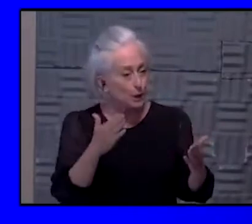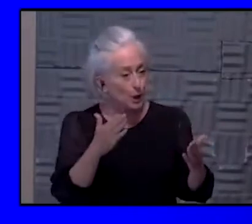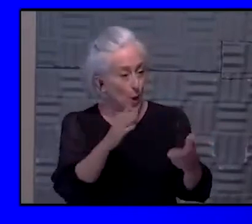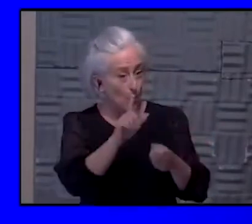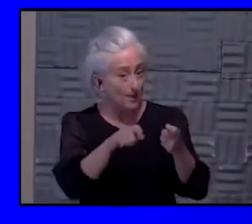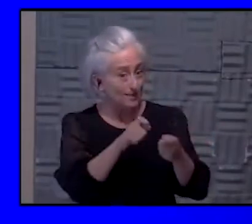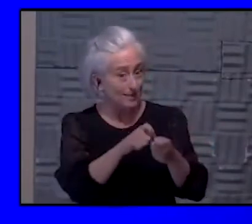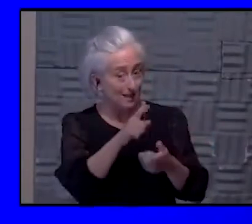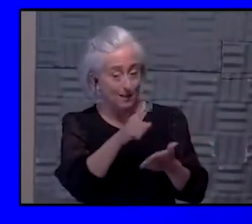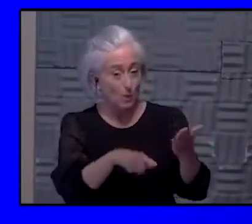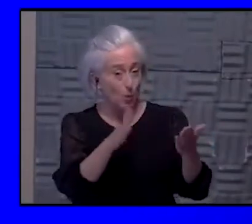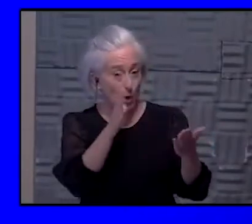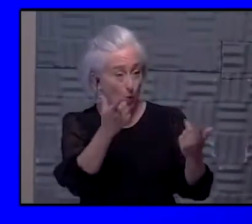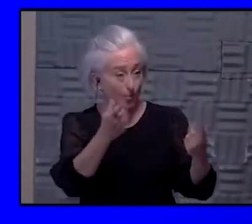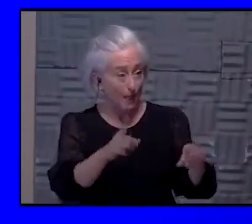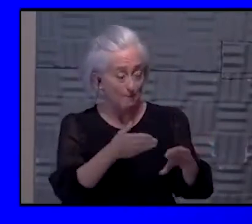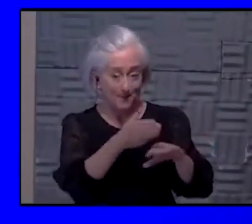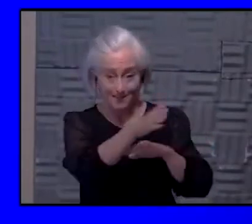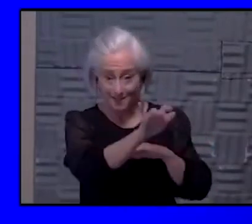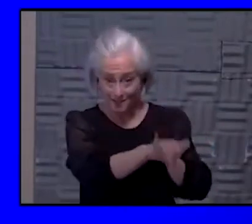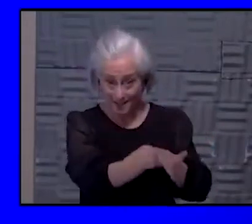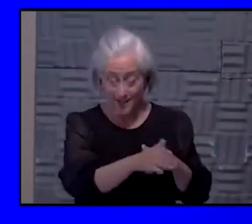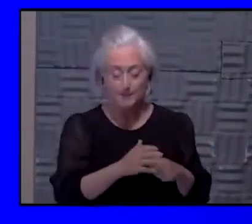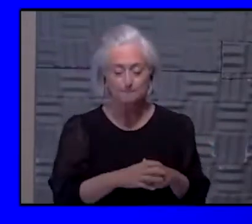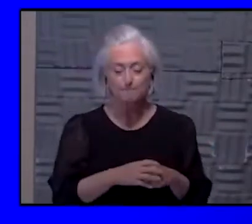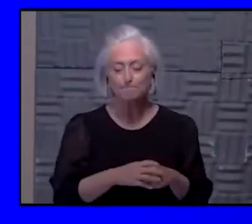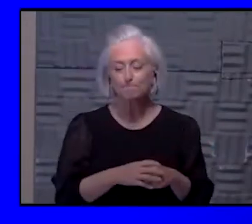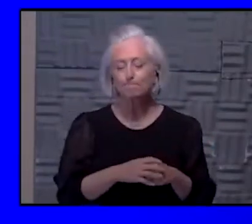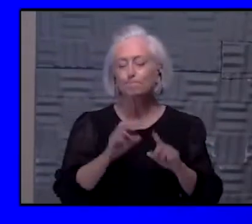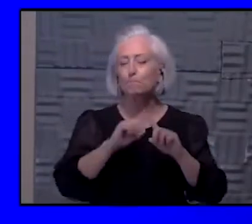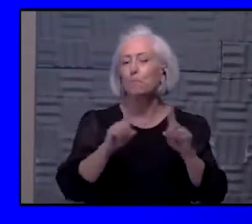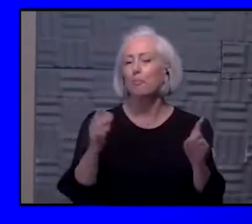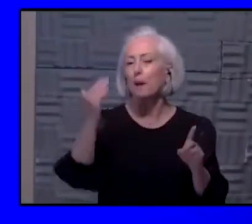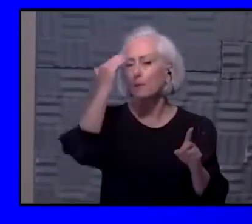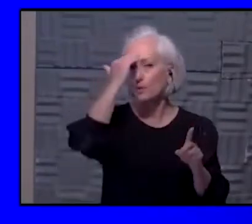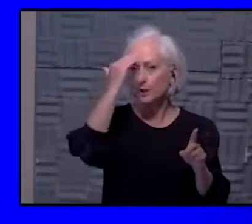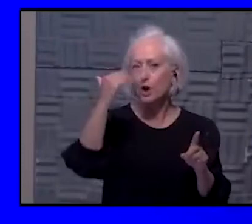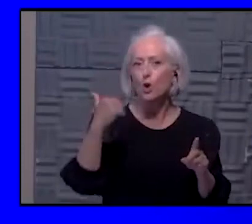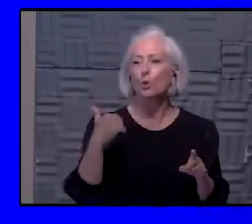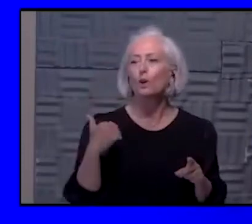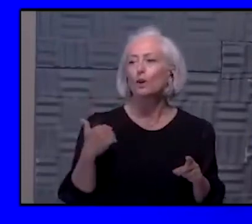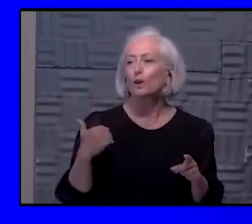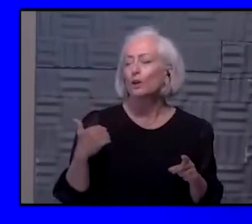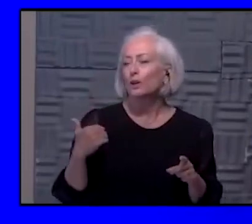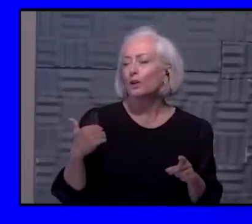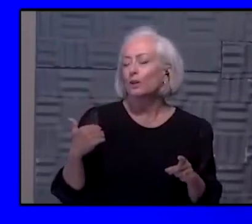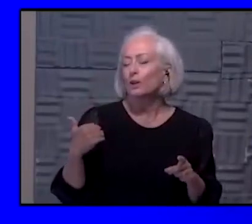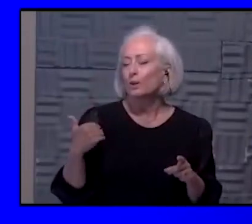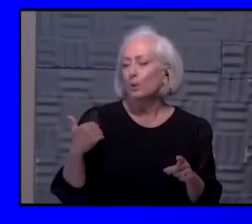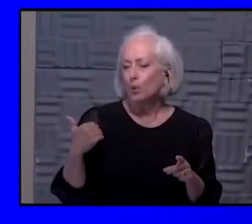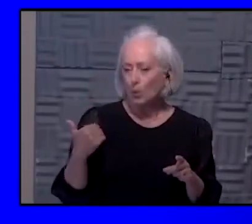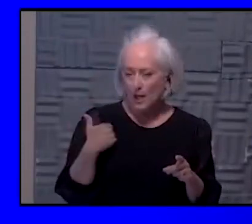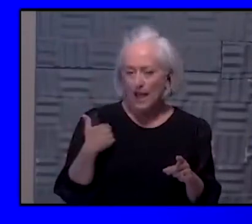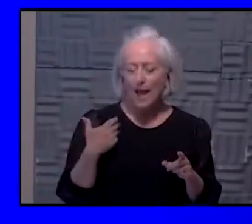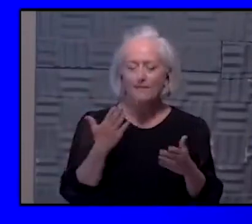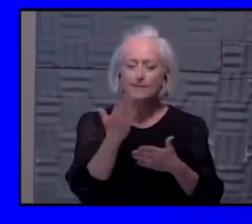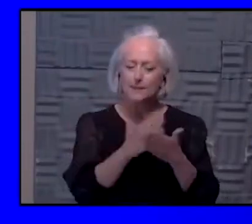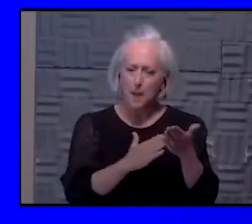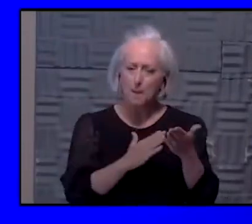what's going to happen after that. But we know that there is a collision course or there is competing